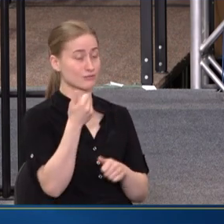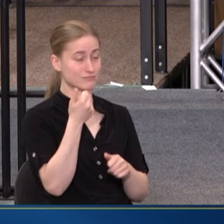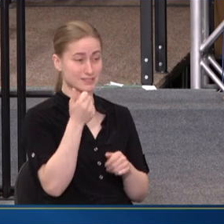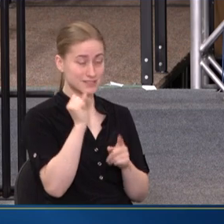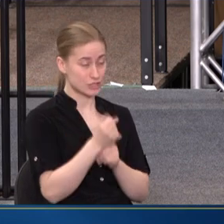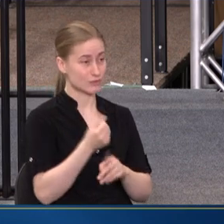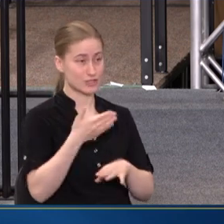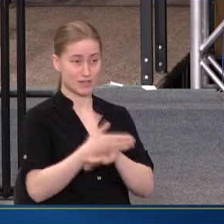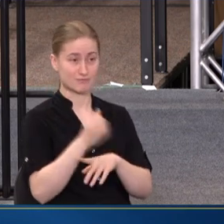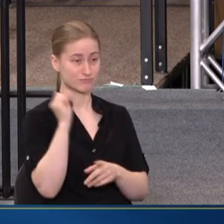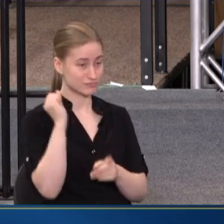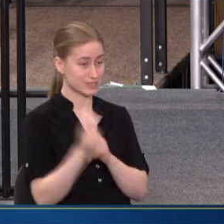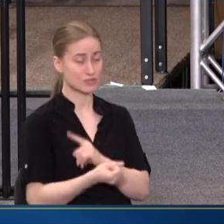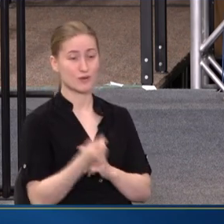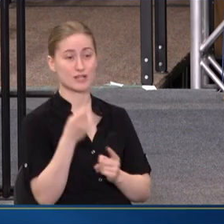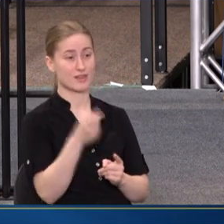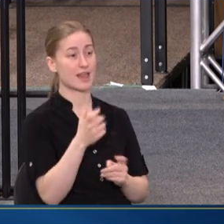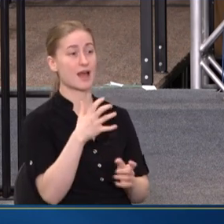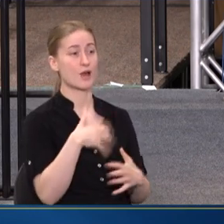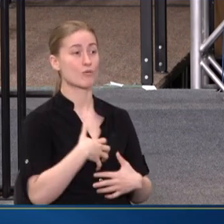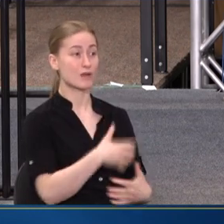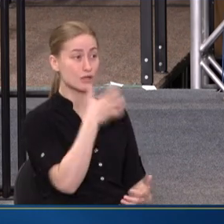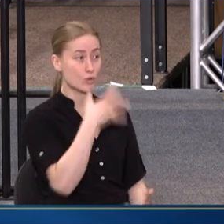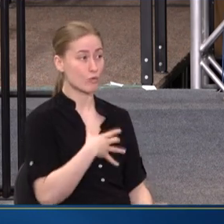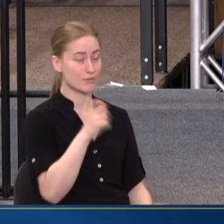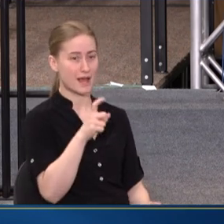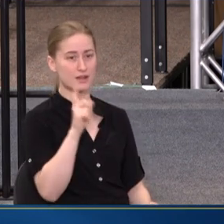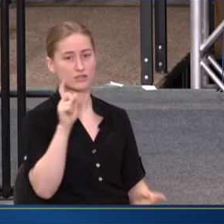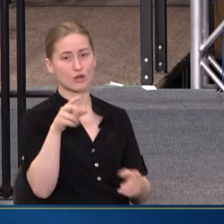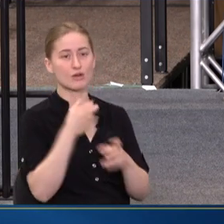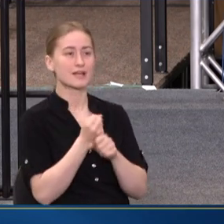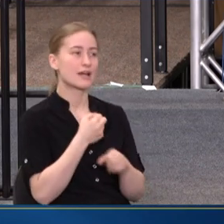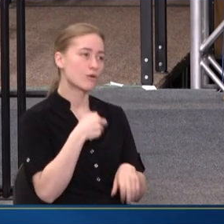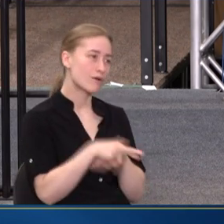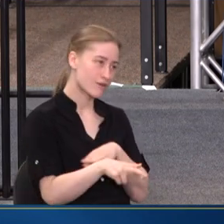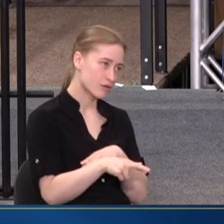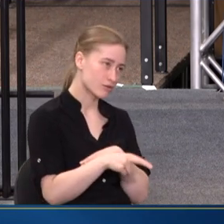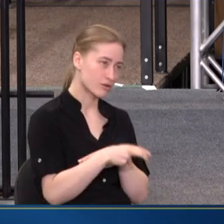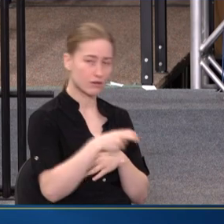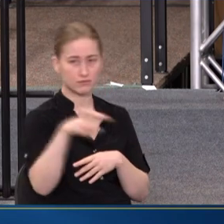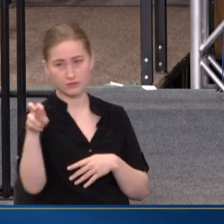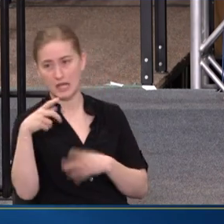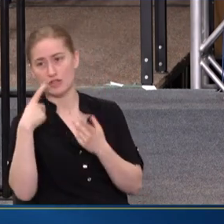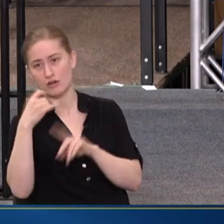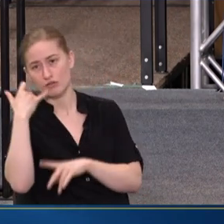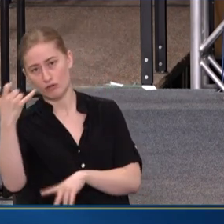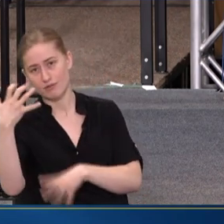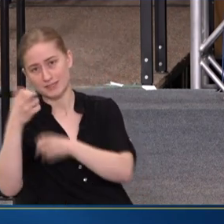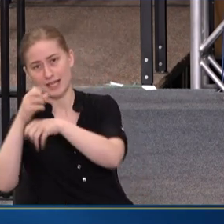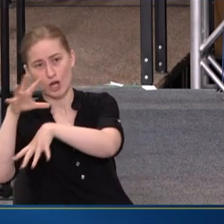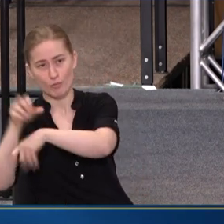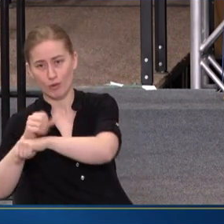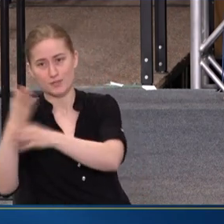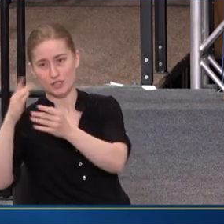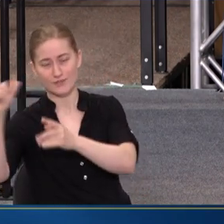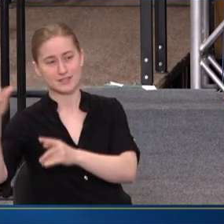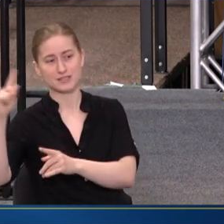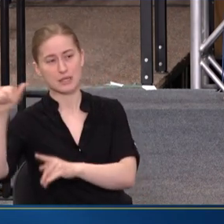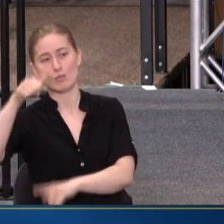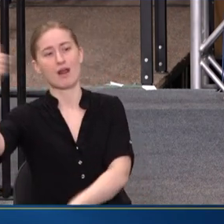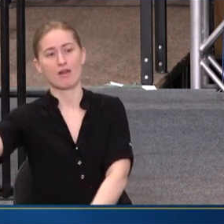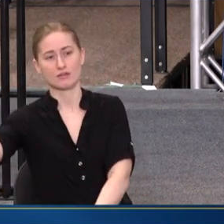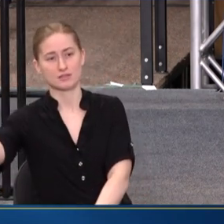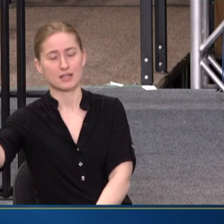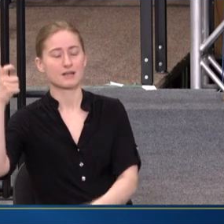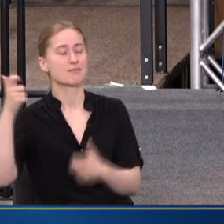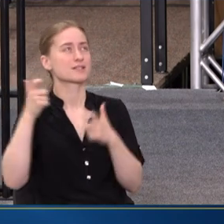OTHERWISE THAT PREGNANT WOMAN WOULD HAVE HAD TO GO GET A REFERRAL AND TRY TO GET INTO SERVICES SOMEWHERE. THIS